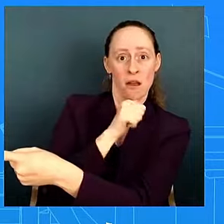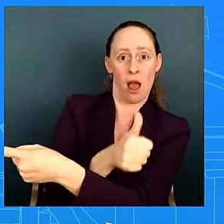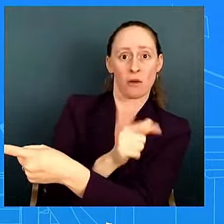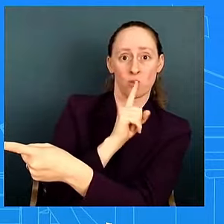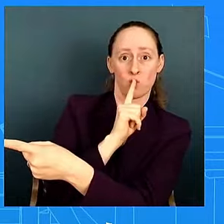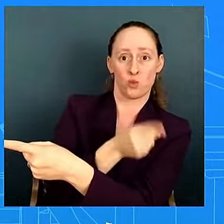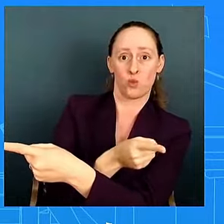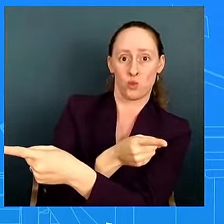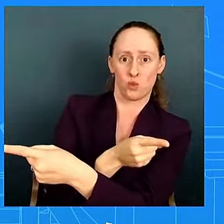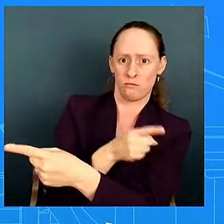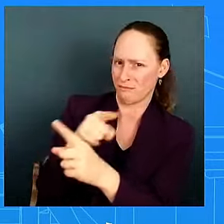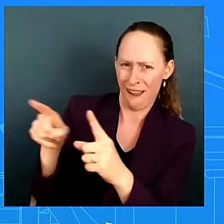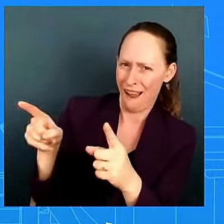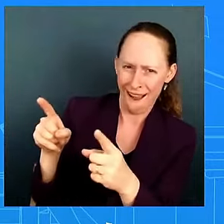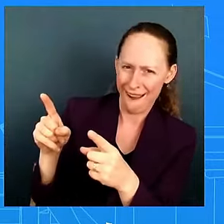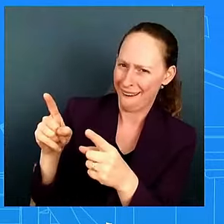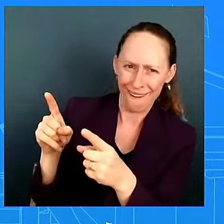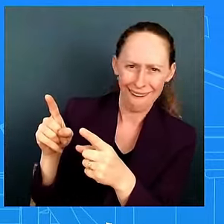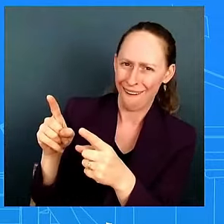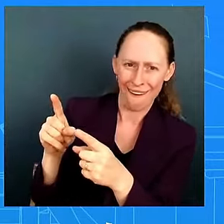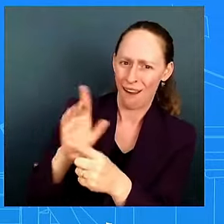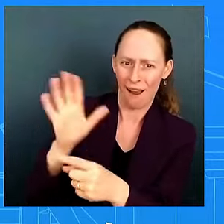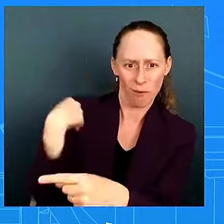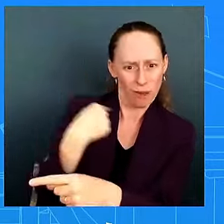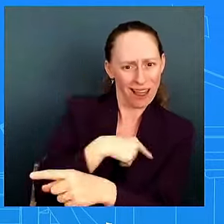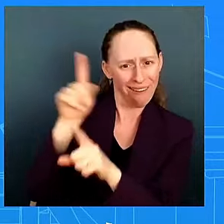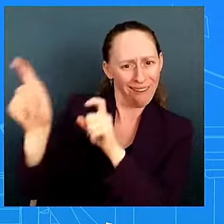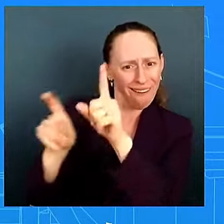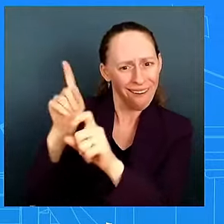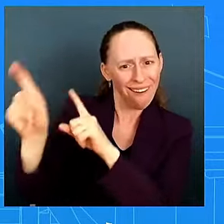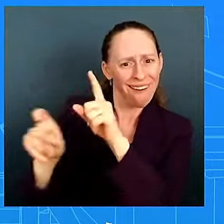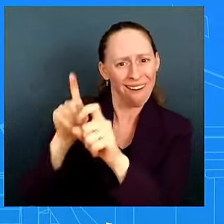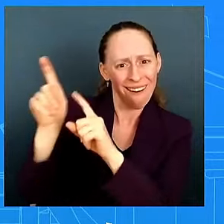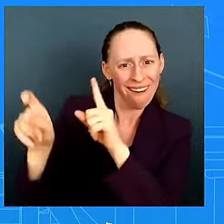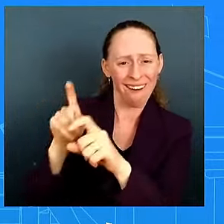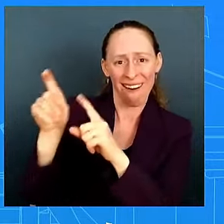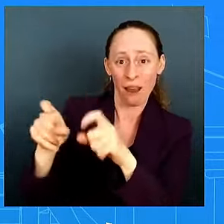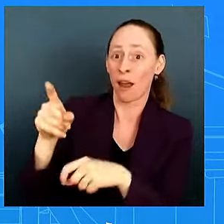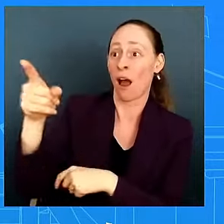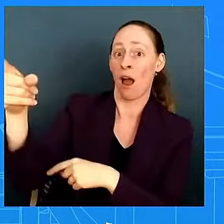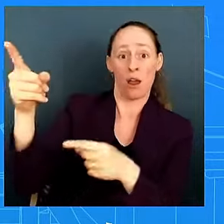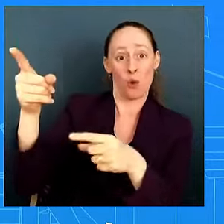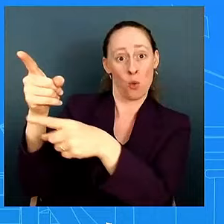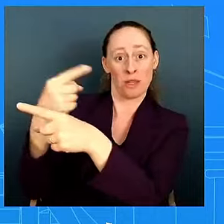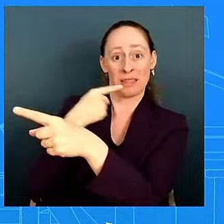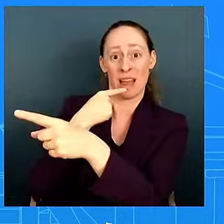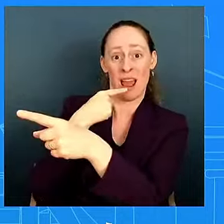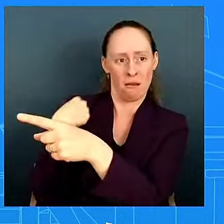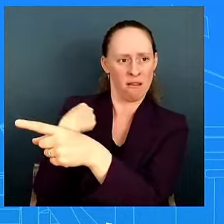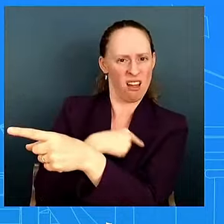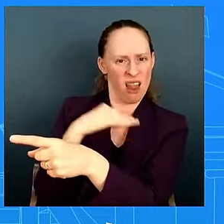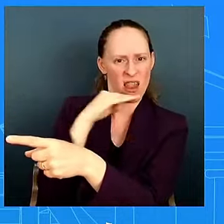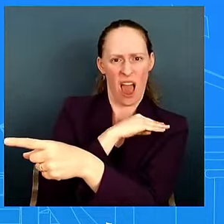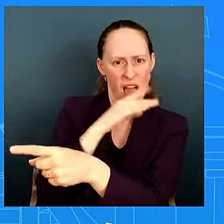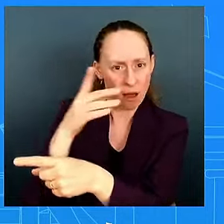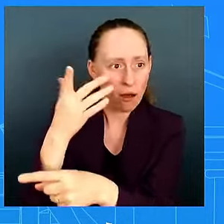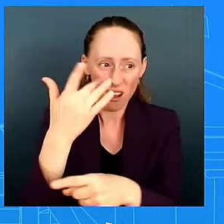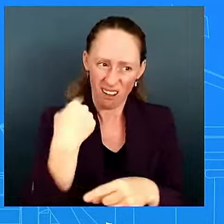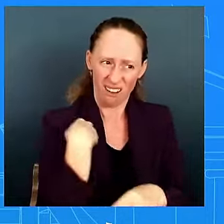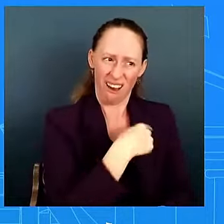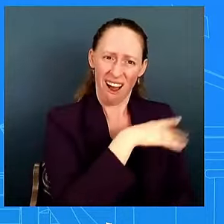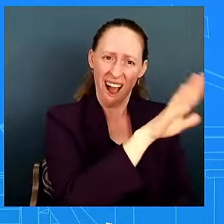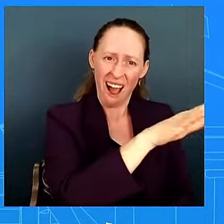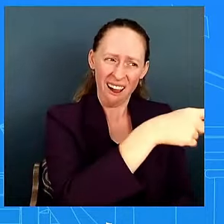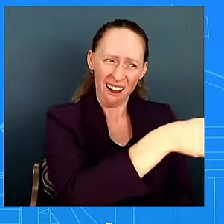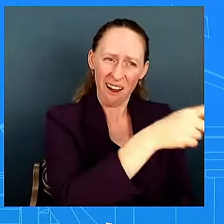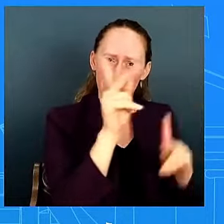it seems to be don't believe your lying eyes the border is secure afghanistan withdrawal was a success inflation is transitory so is that going